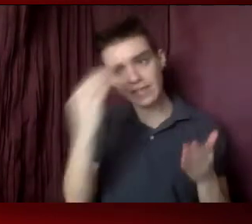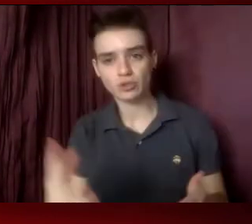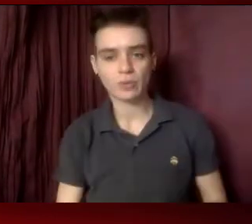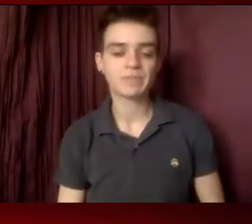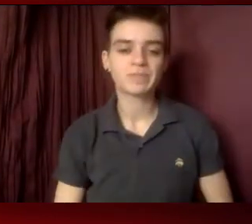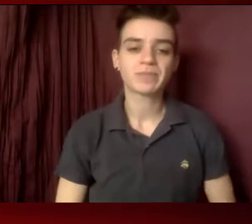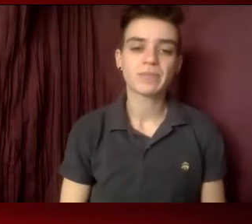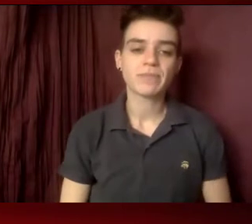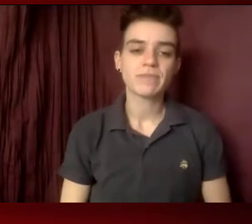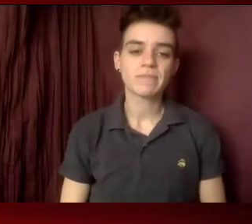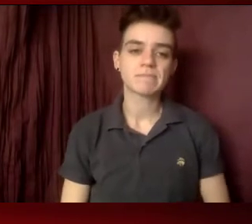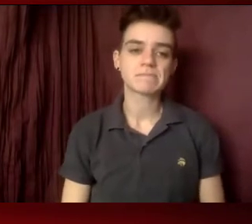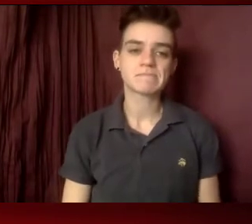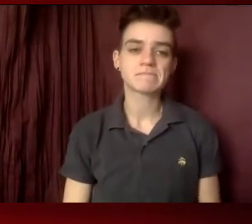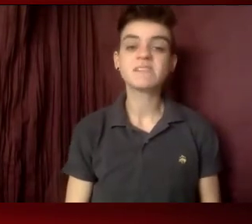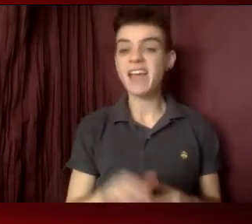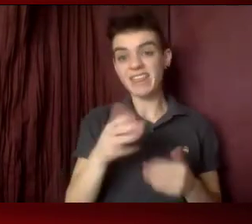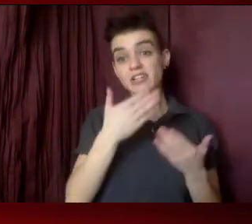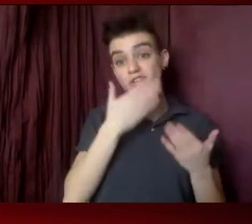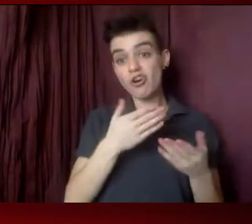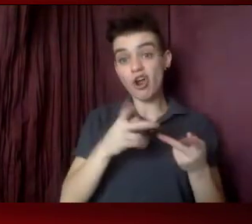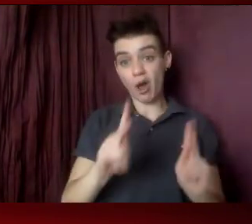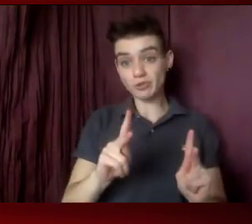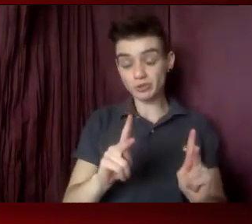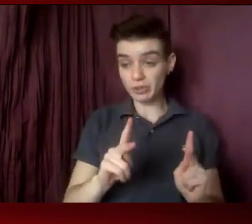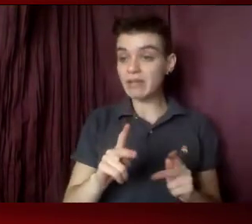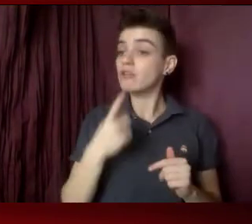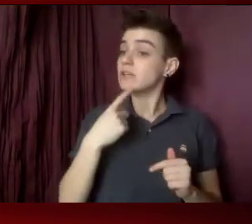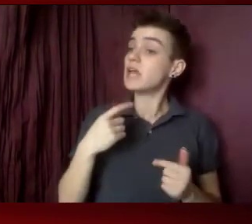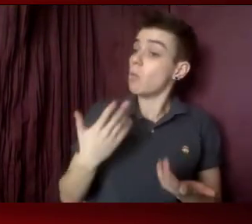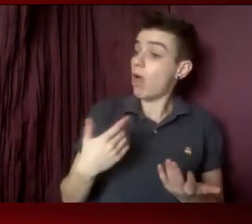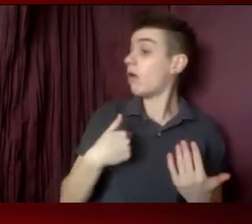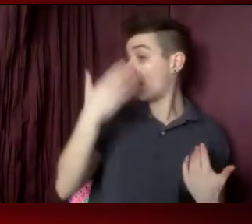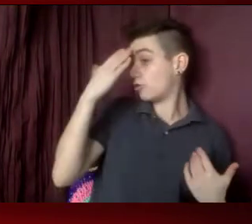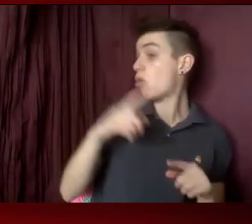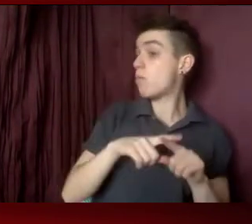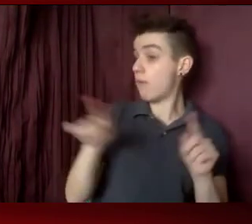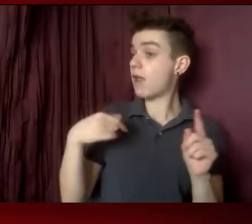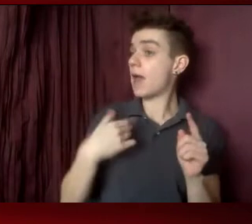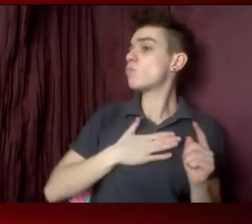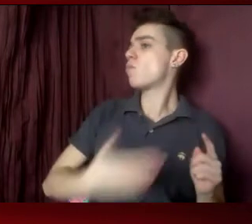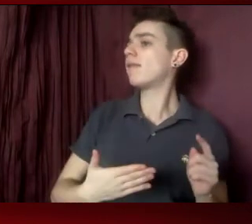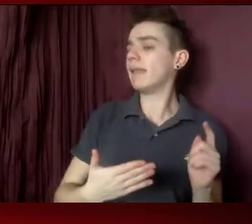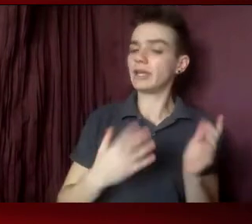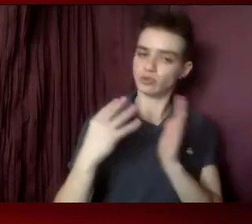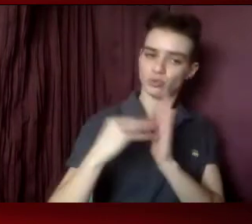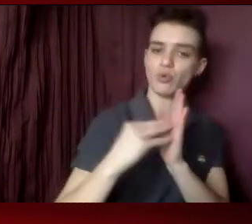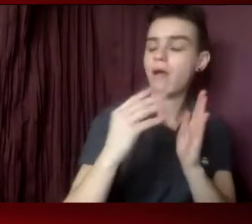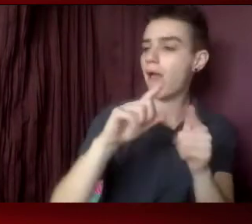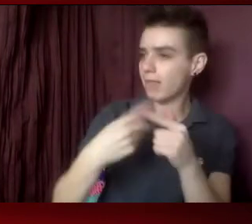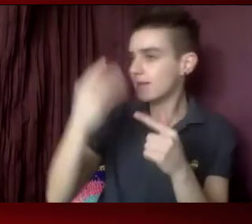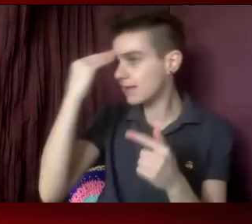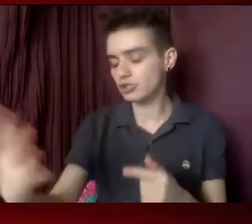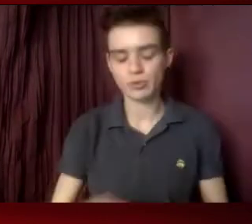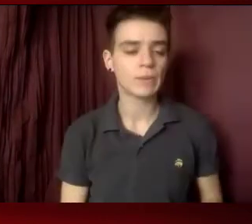me get back to you, and then let me be your HIV resource in your district. Don't be long-winded.